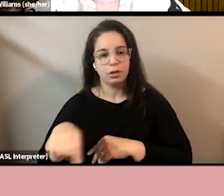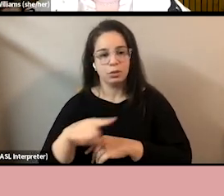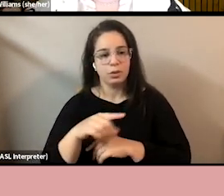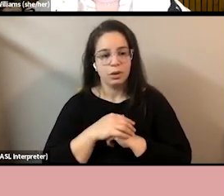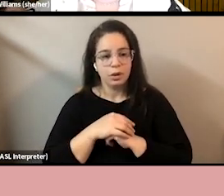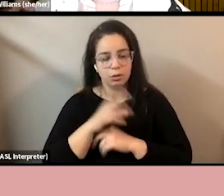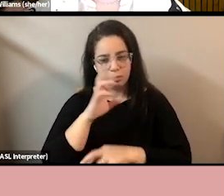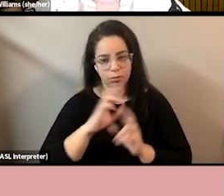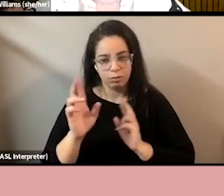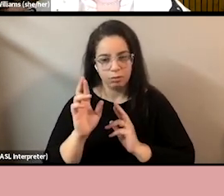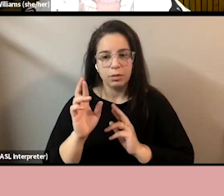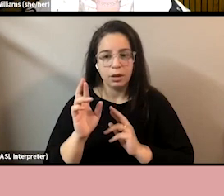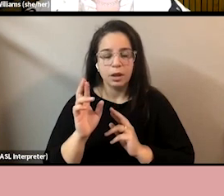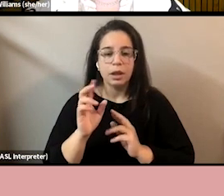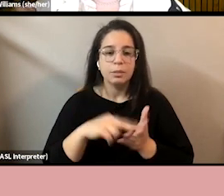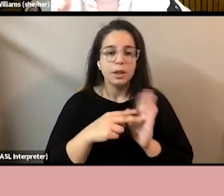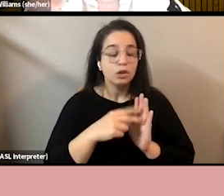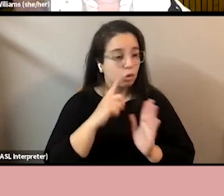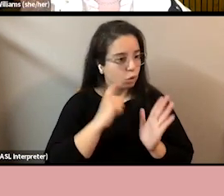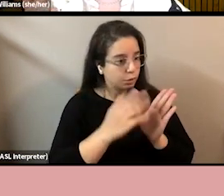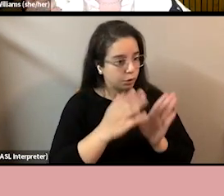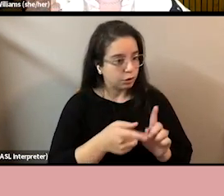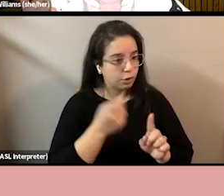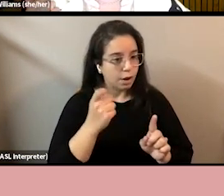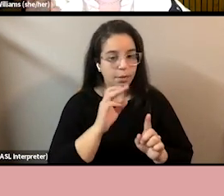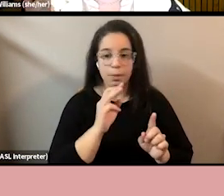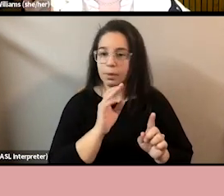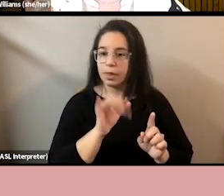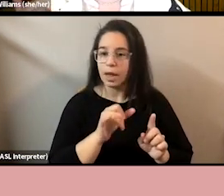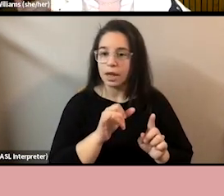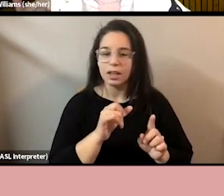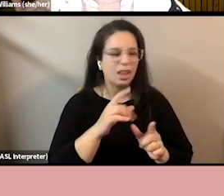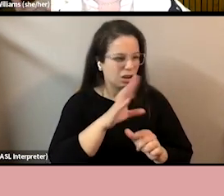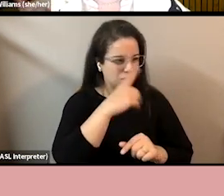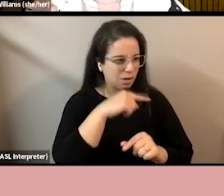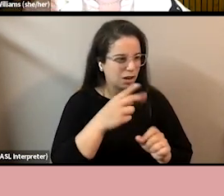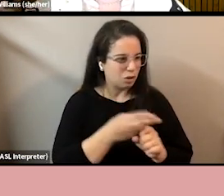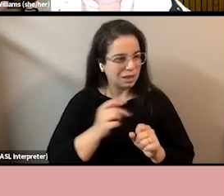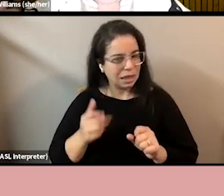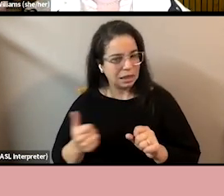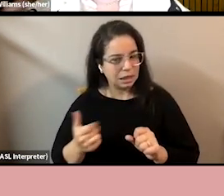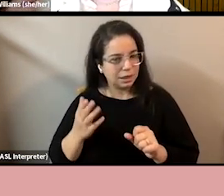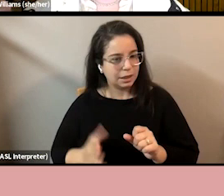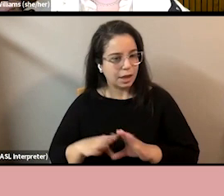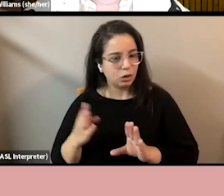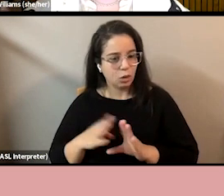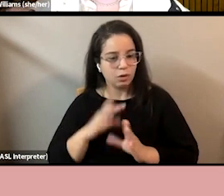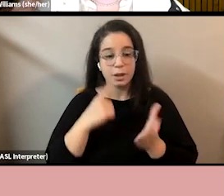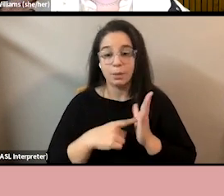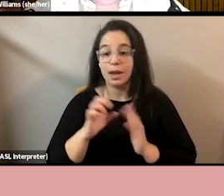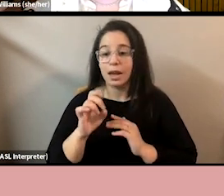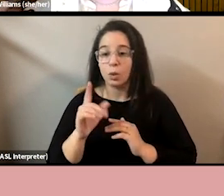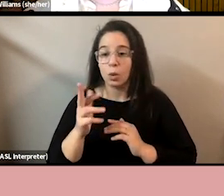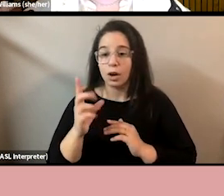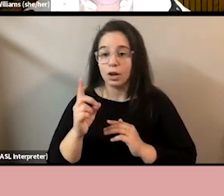see someone from a marginalized group on their first day and direct them to use a side door like happened to Edward Antle on his first day